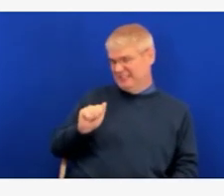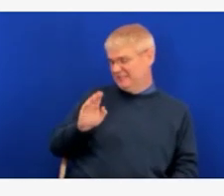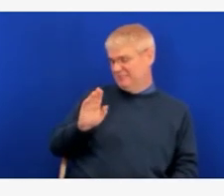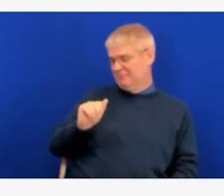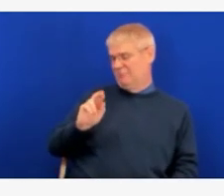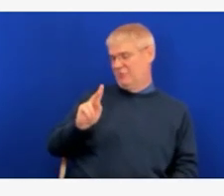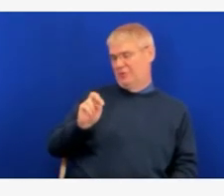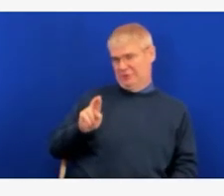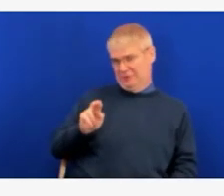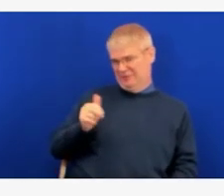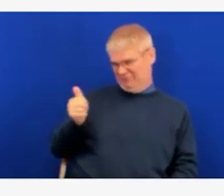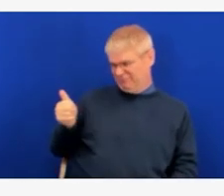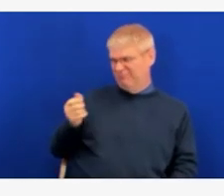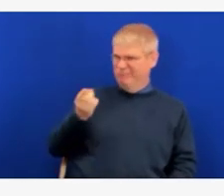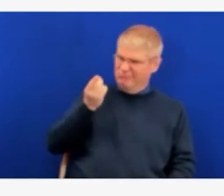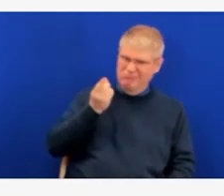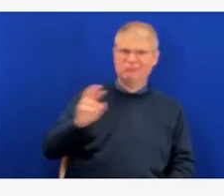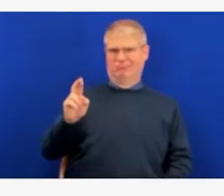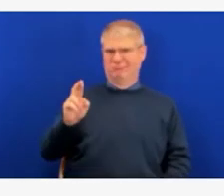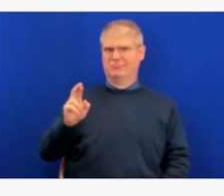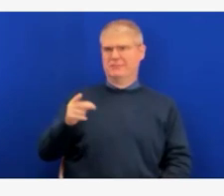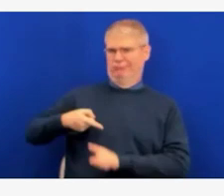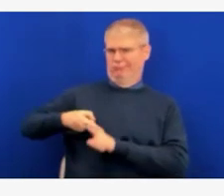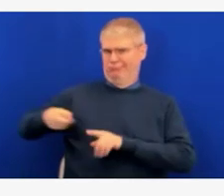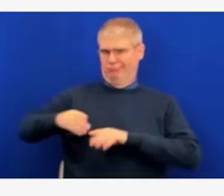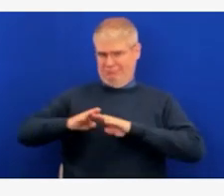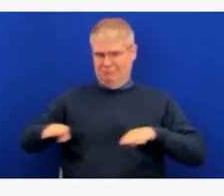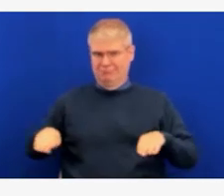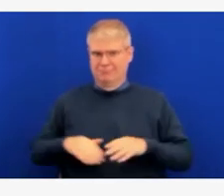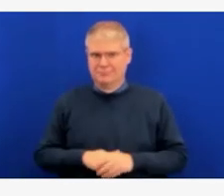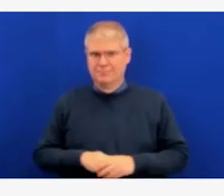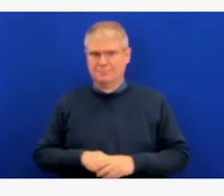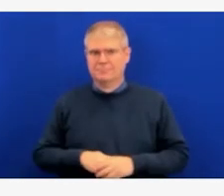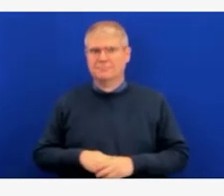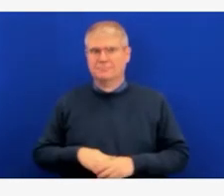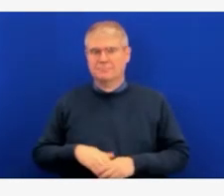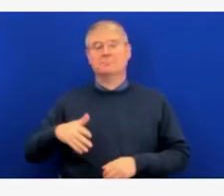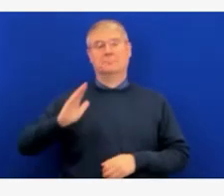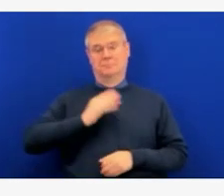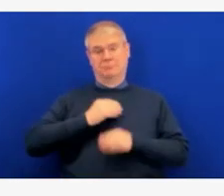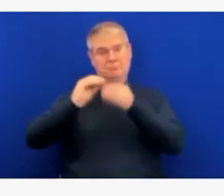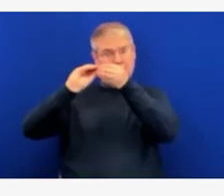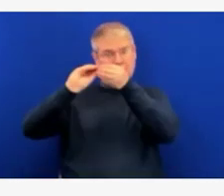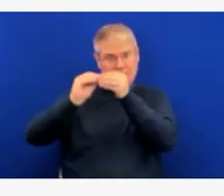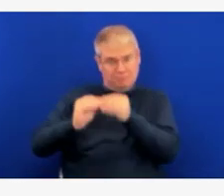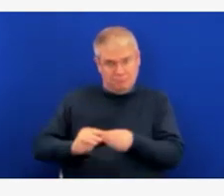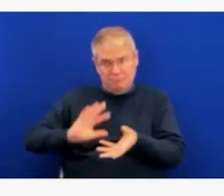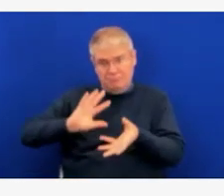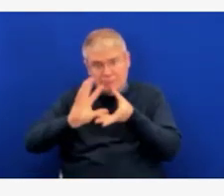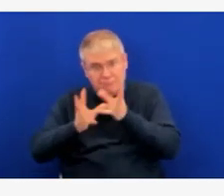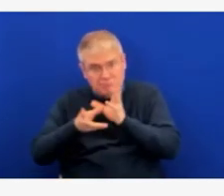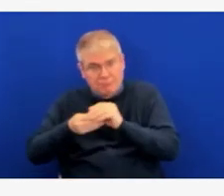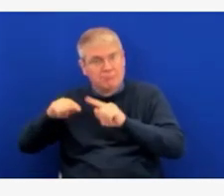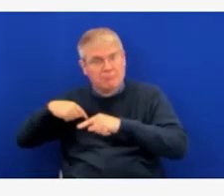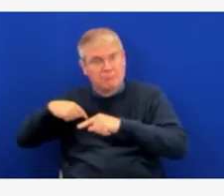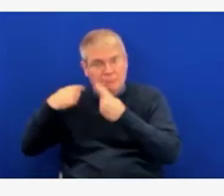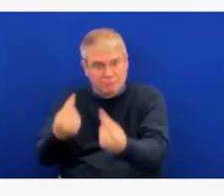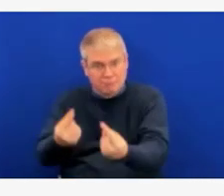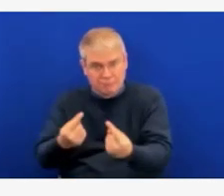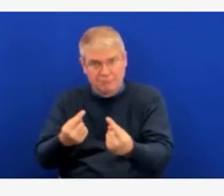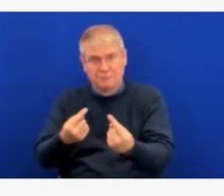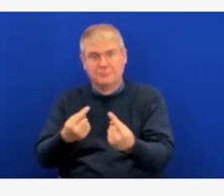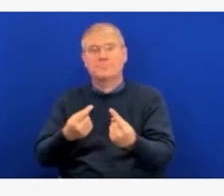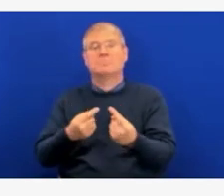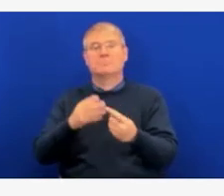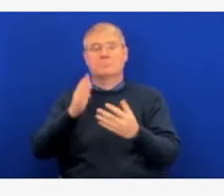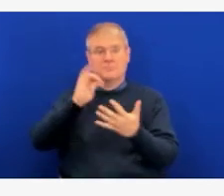data overview, which is encouraging but tempered. Cases are declining in all age groups and in most parts of